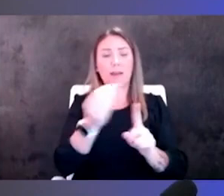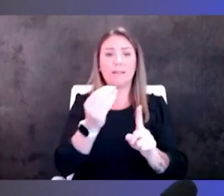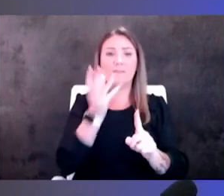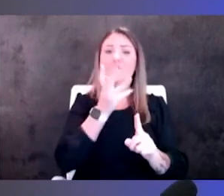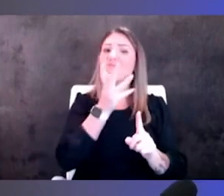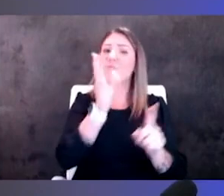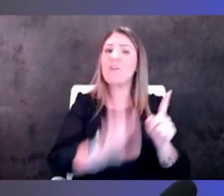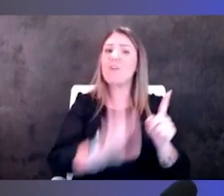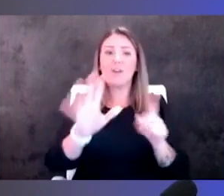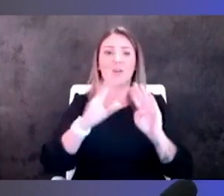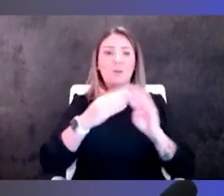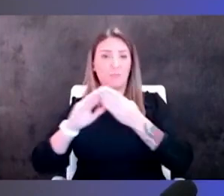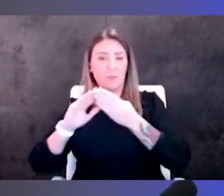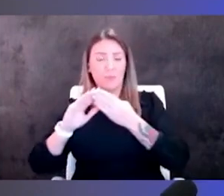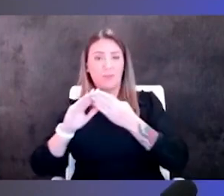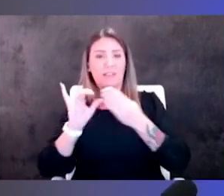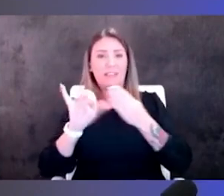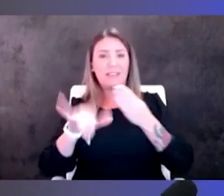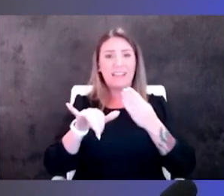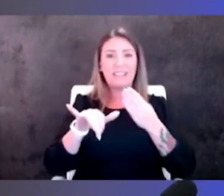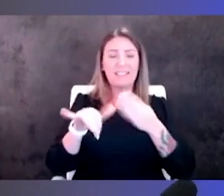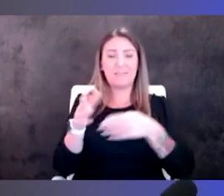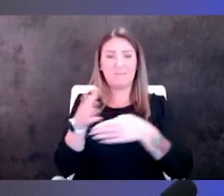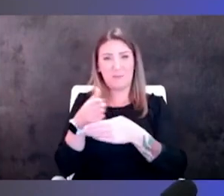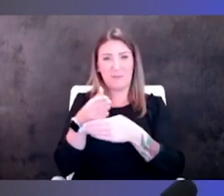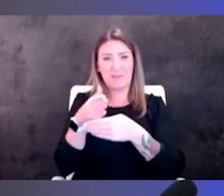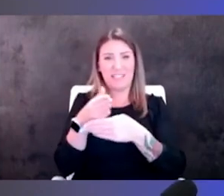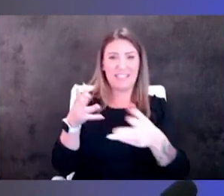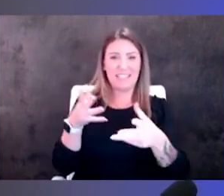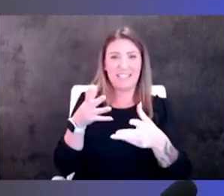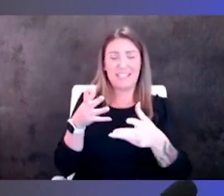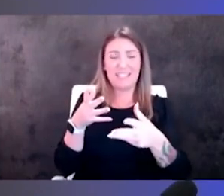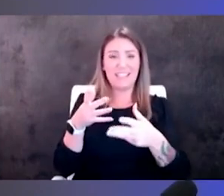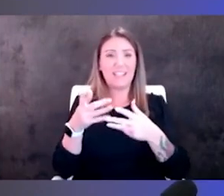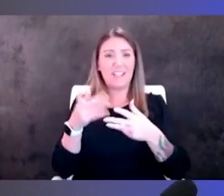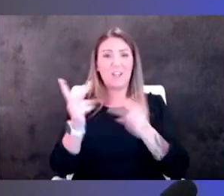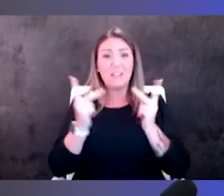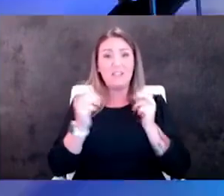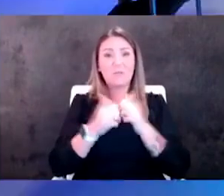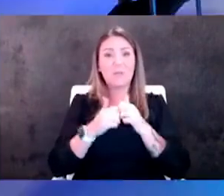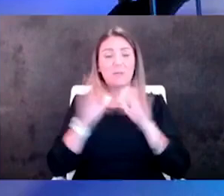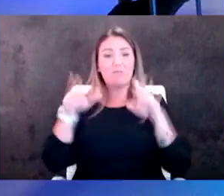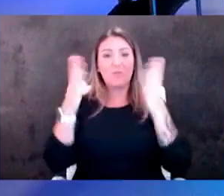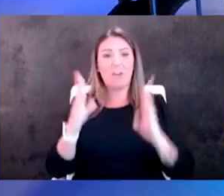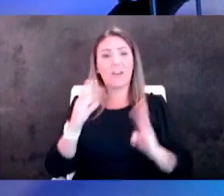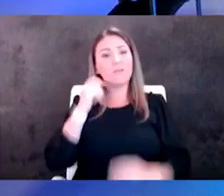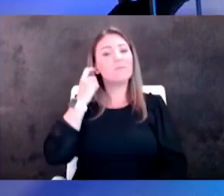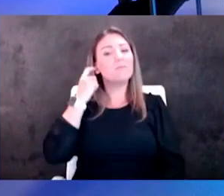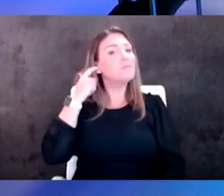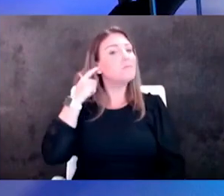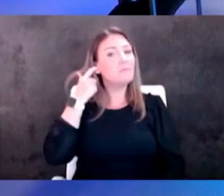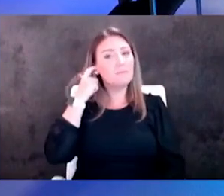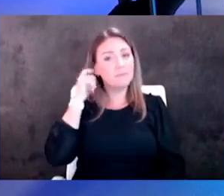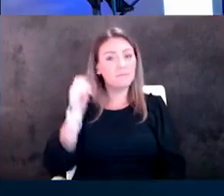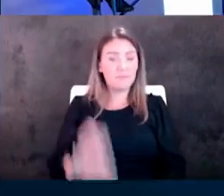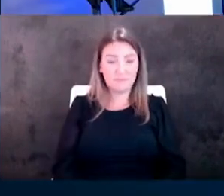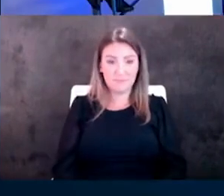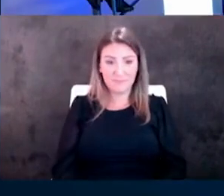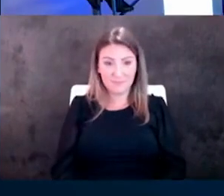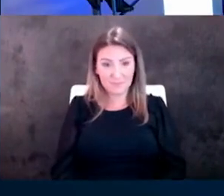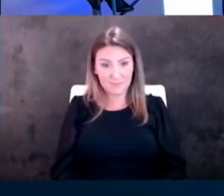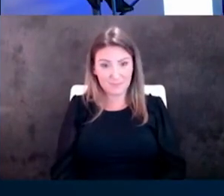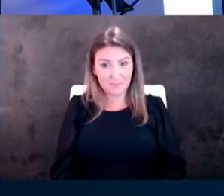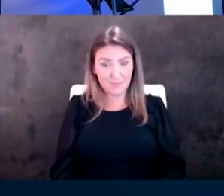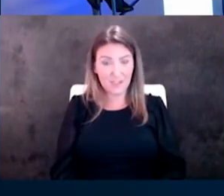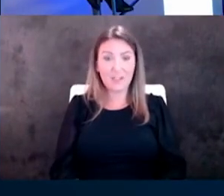is that's the tie between the visits with their provider jess dr seitz this question